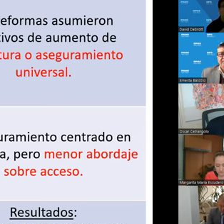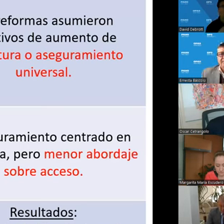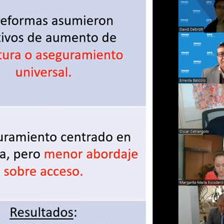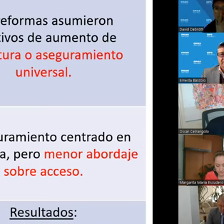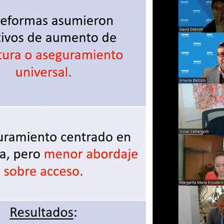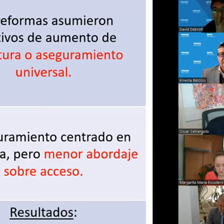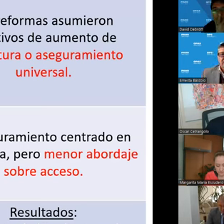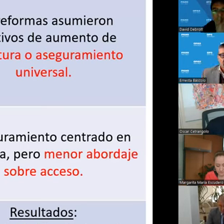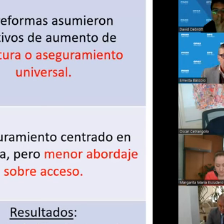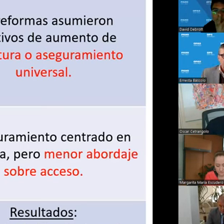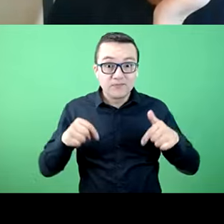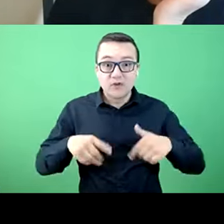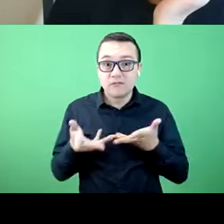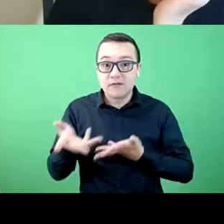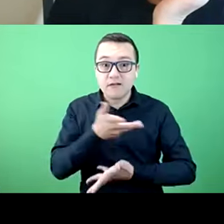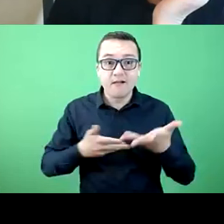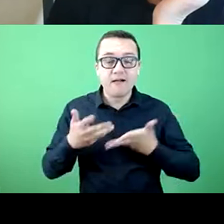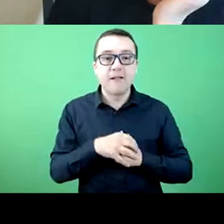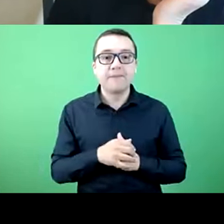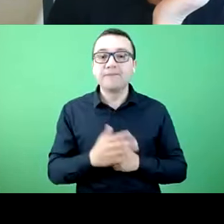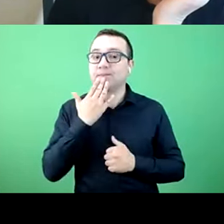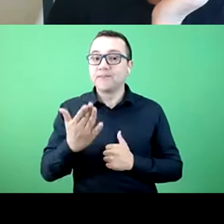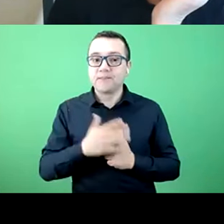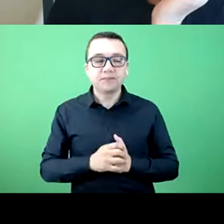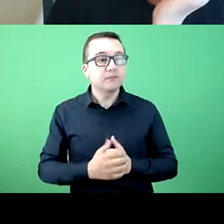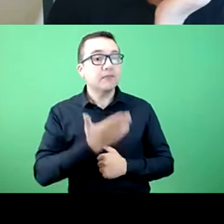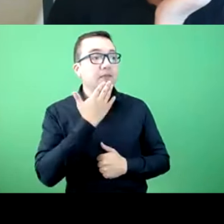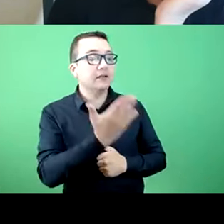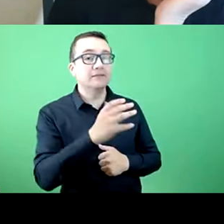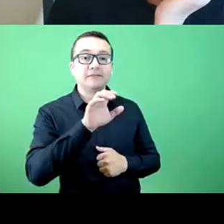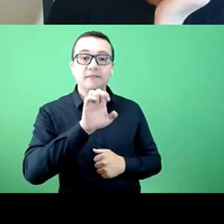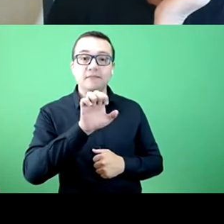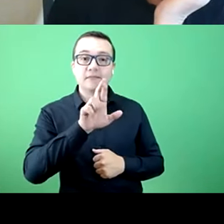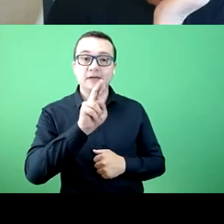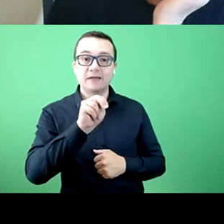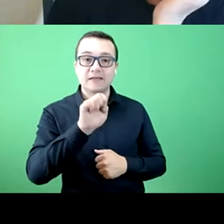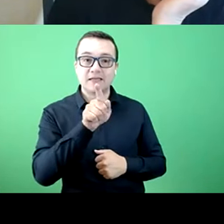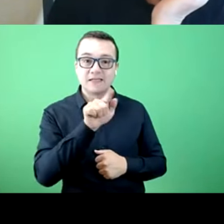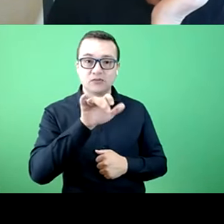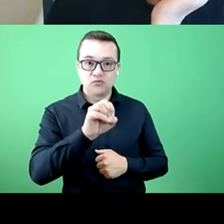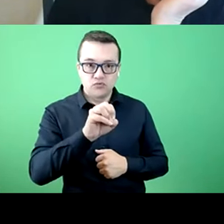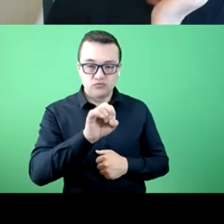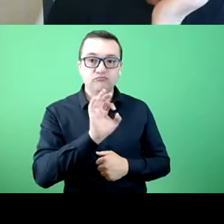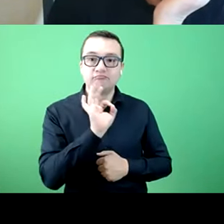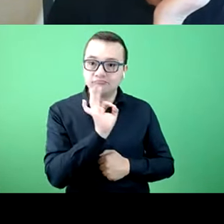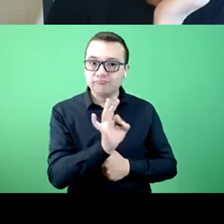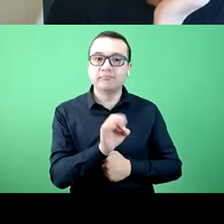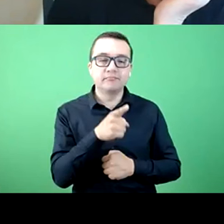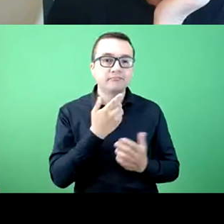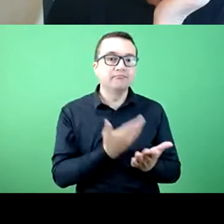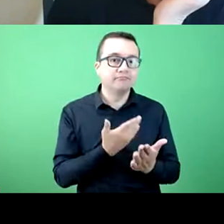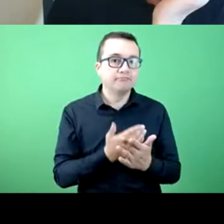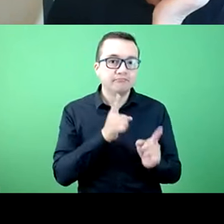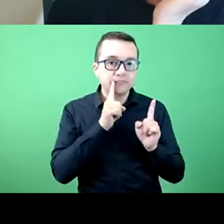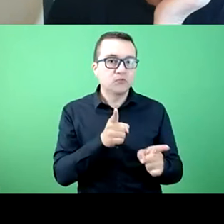in these reform processes. Thank you very much. And yes, that is certainly